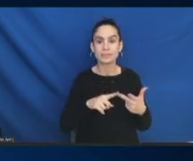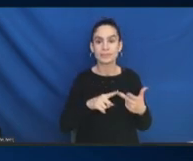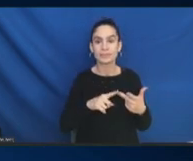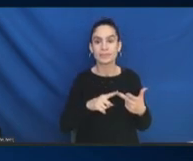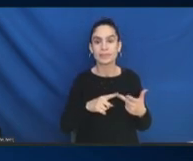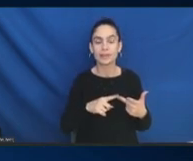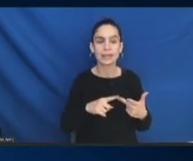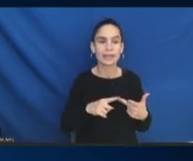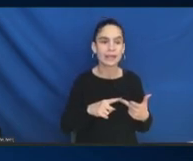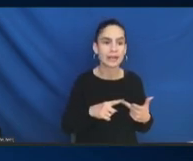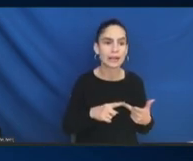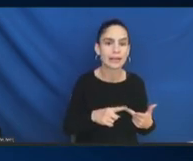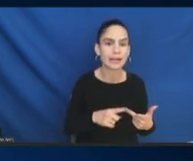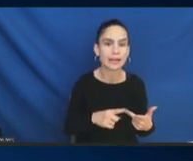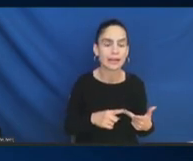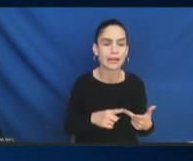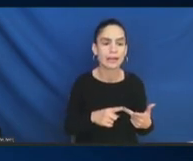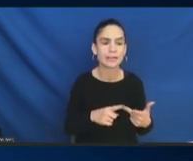And Kamal?